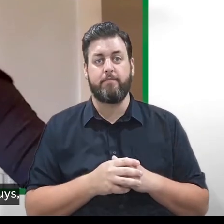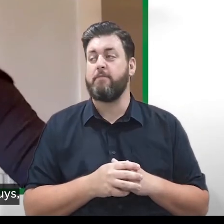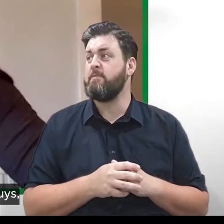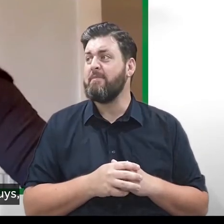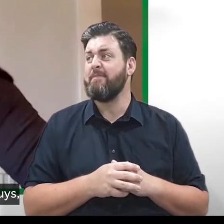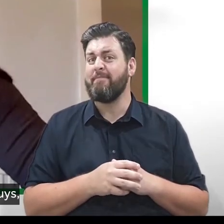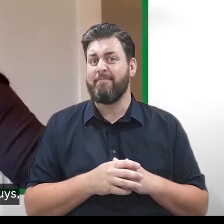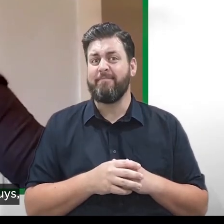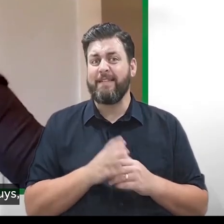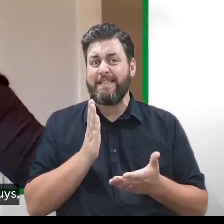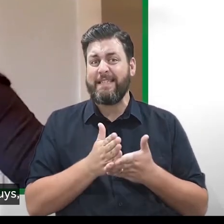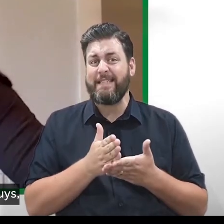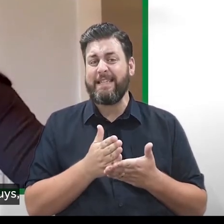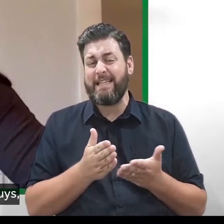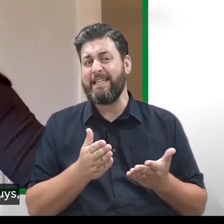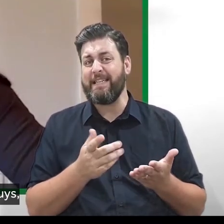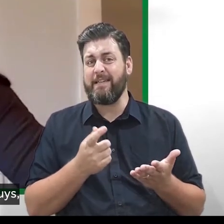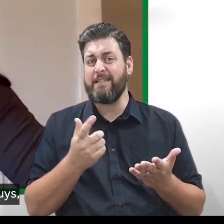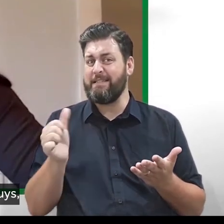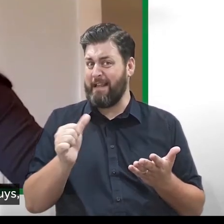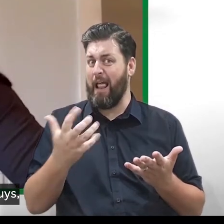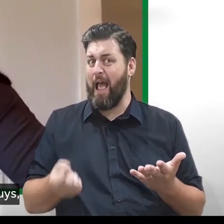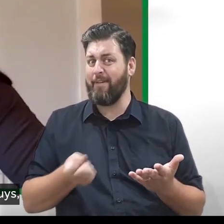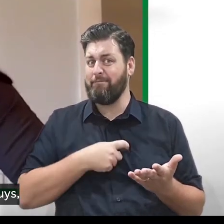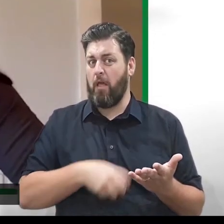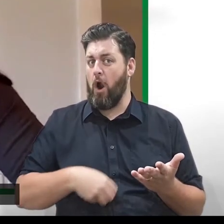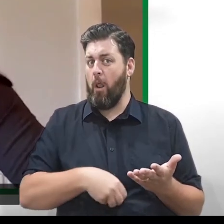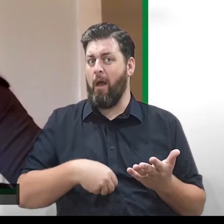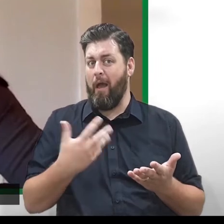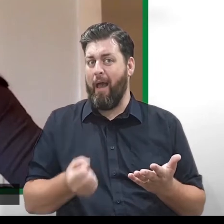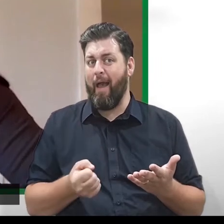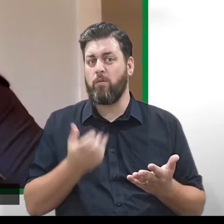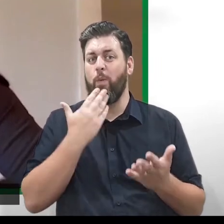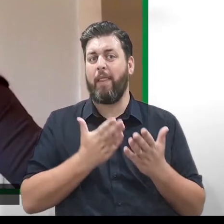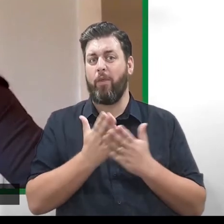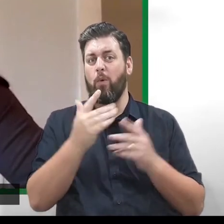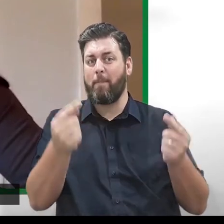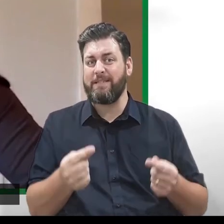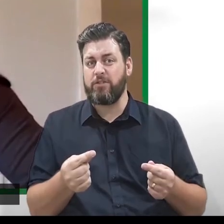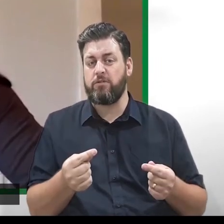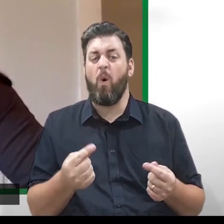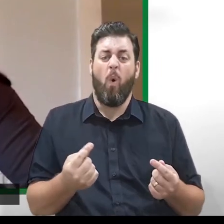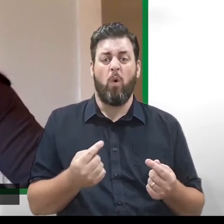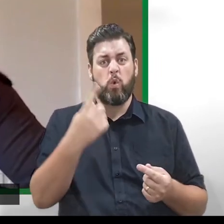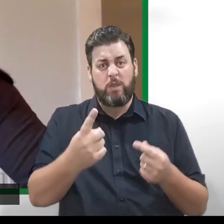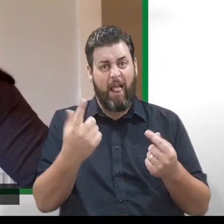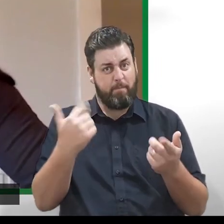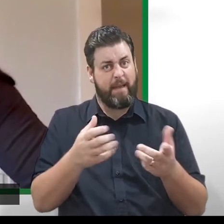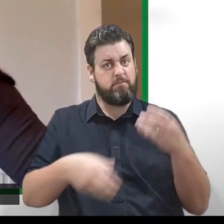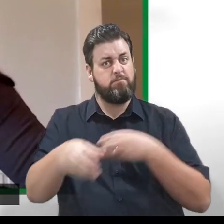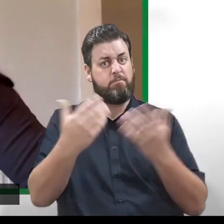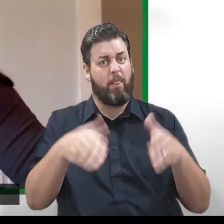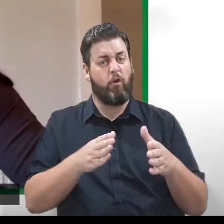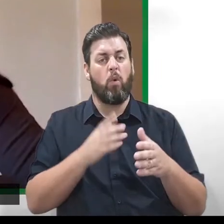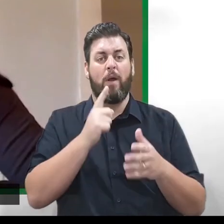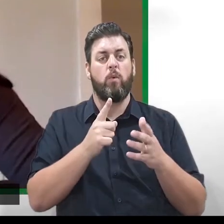really nerve-wracking competing. But also for you guys, if you're doing maybe tests at school or you're doing your spelling